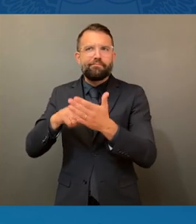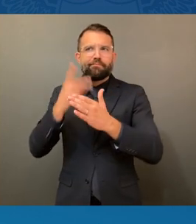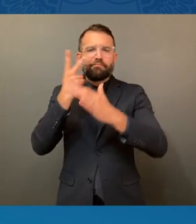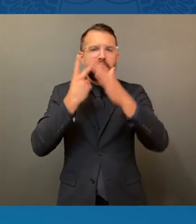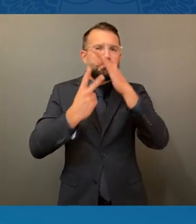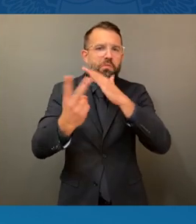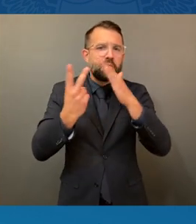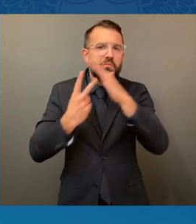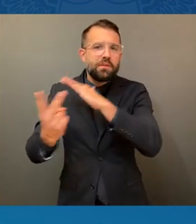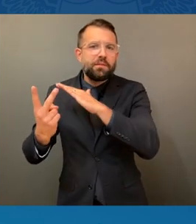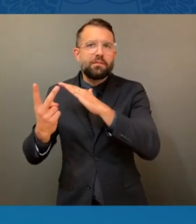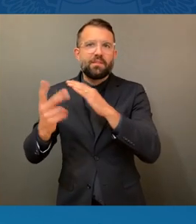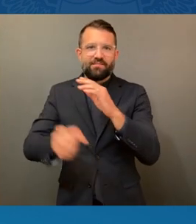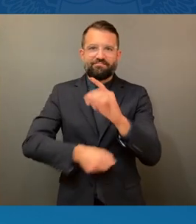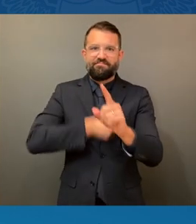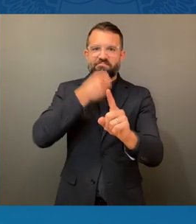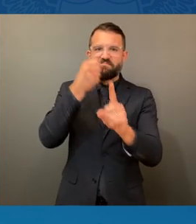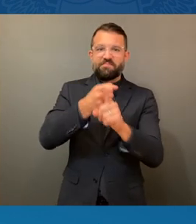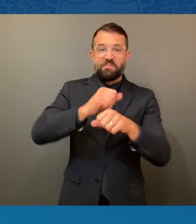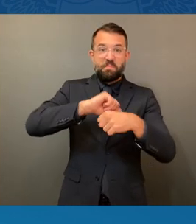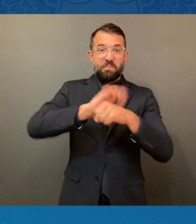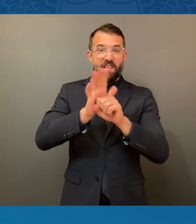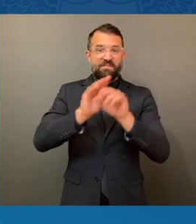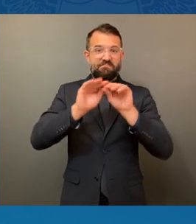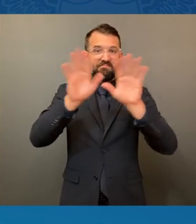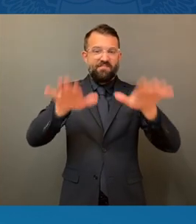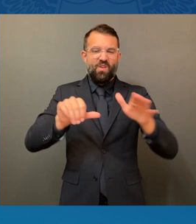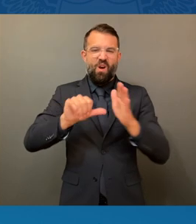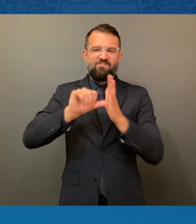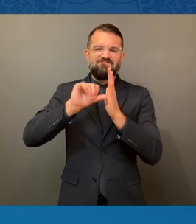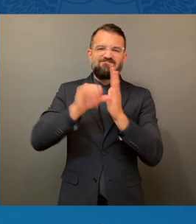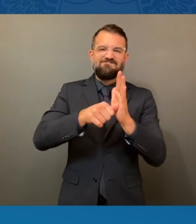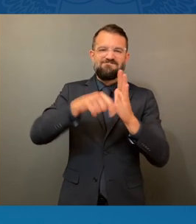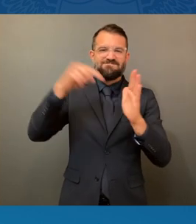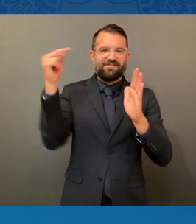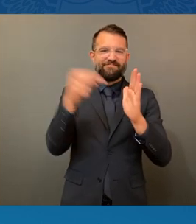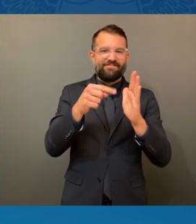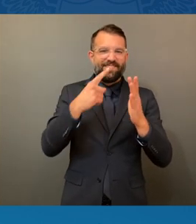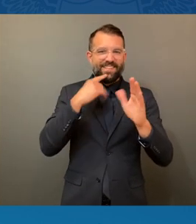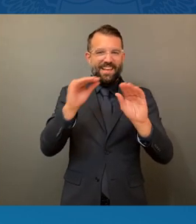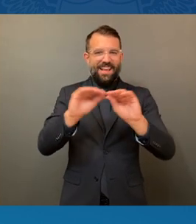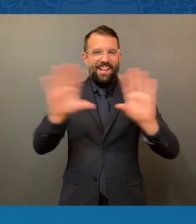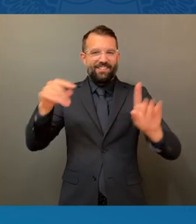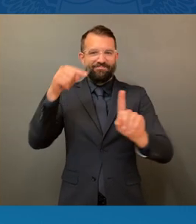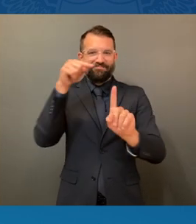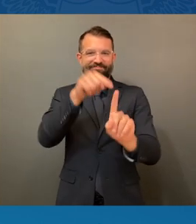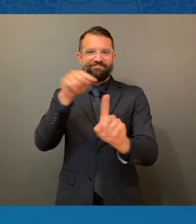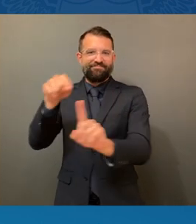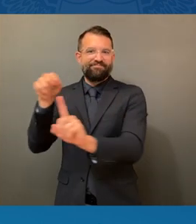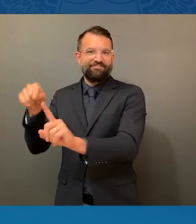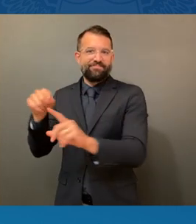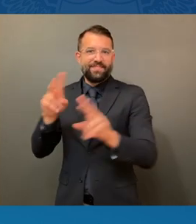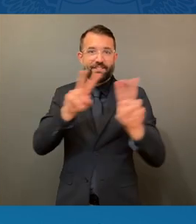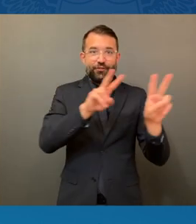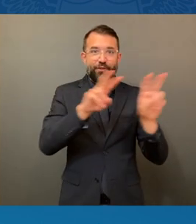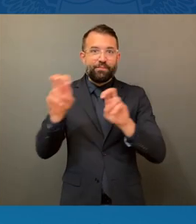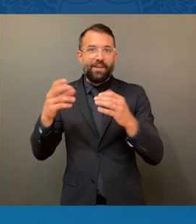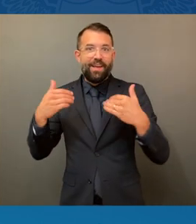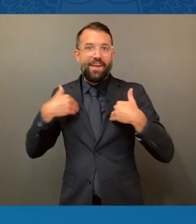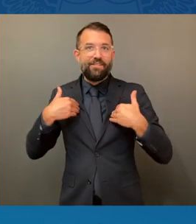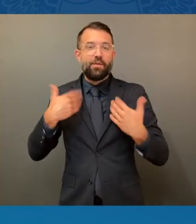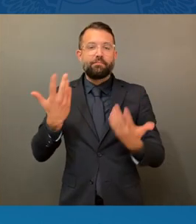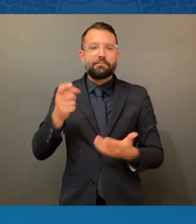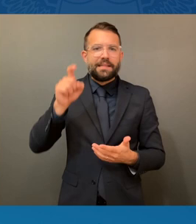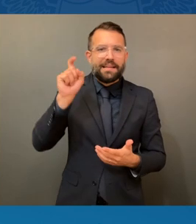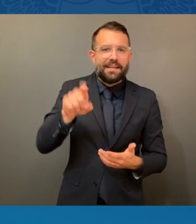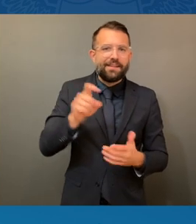it to the fore in a very vivid and clear way, which is that we have to diversify our